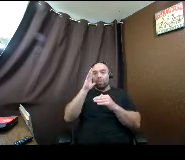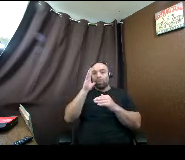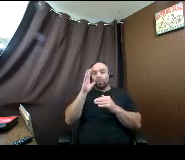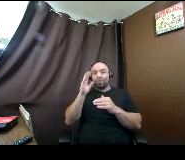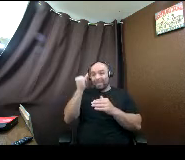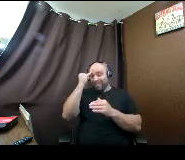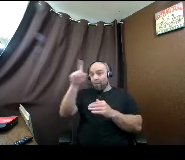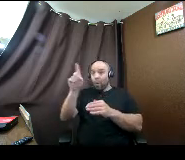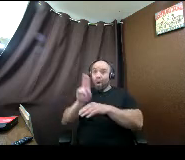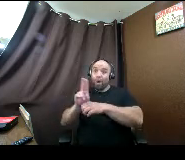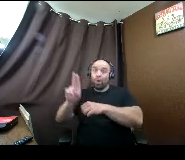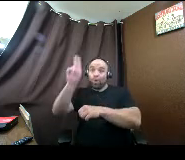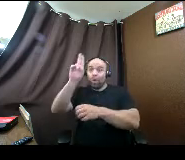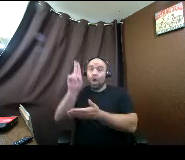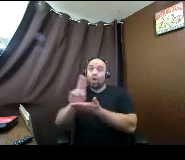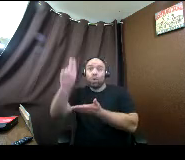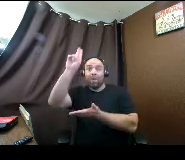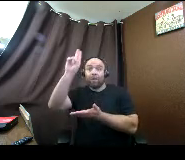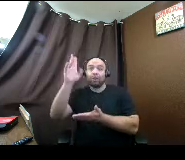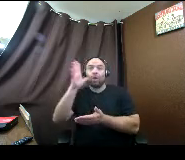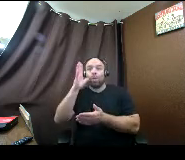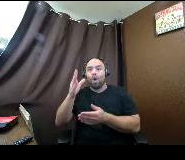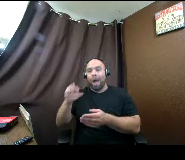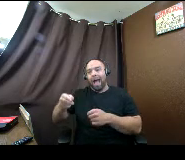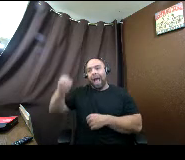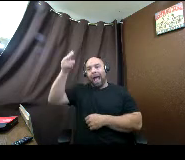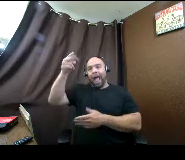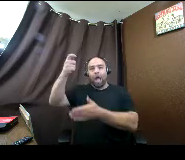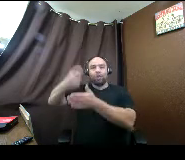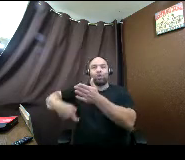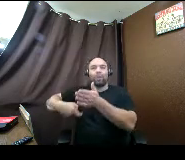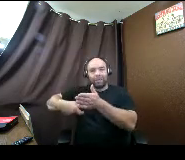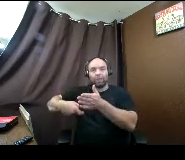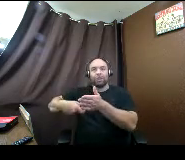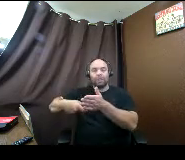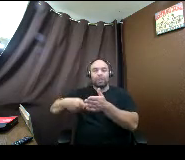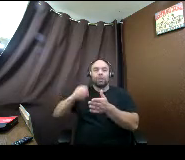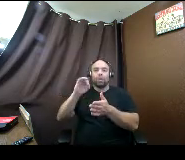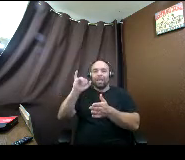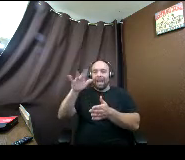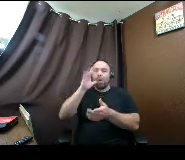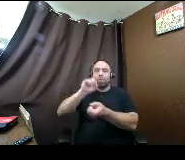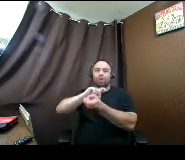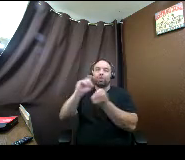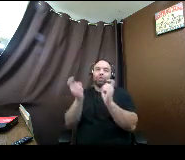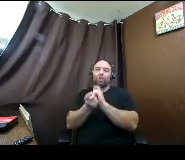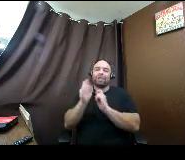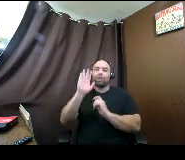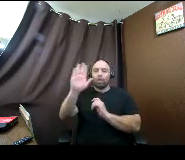going to a university, the tuition is higher. and they know the cost of attendance is higher. and that's going to change your award package.